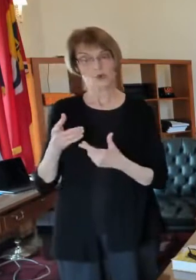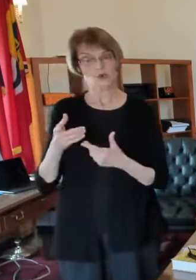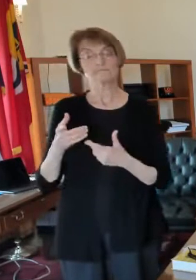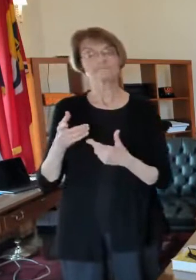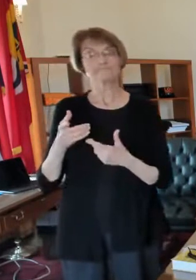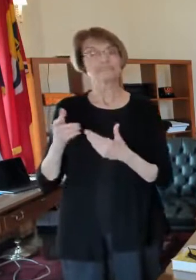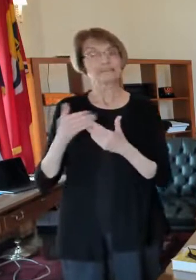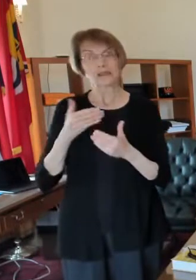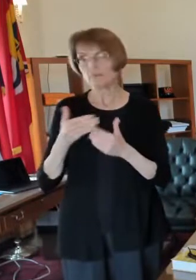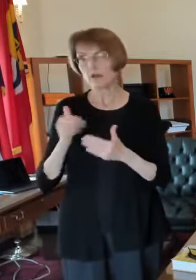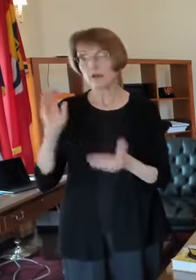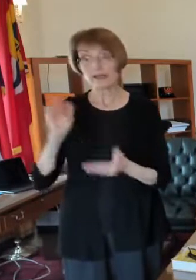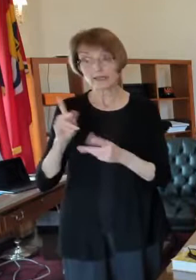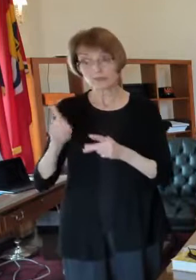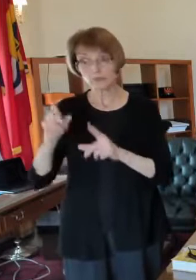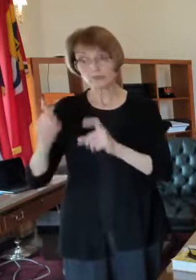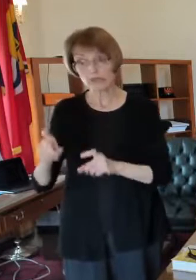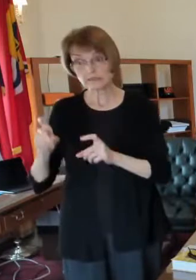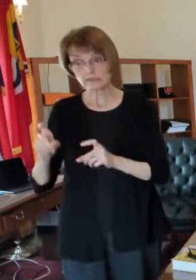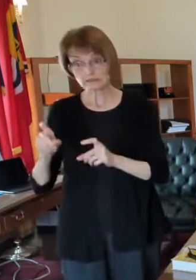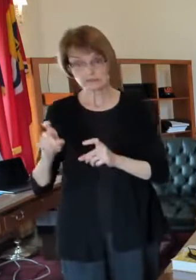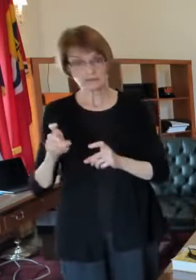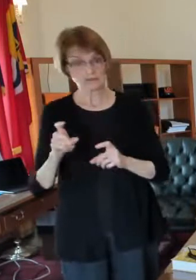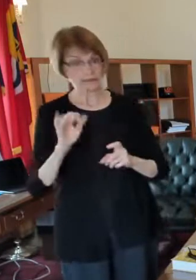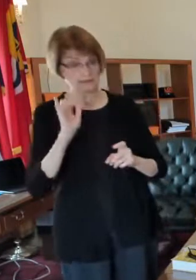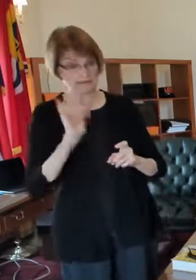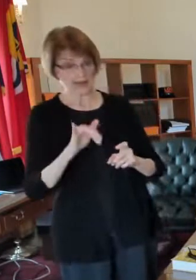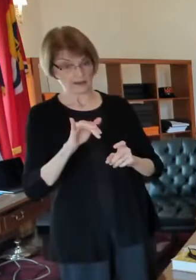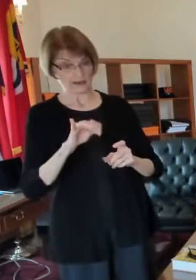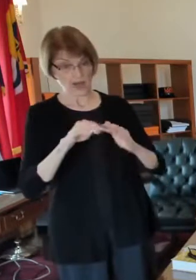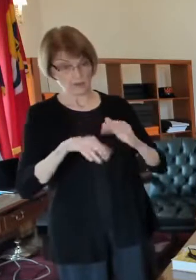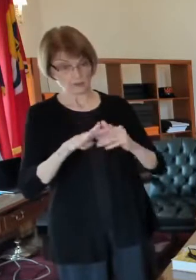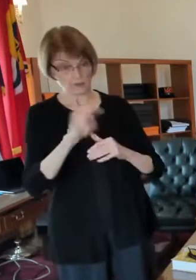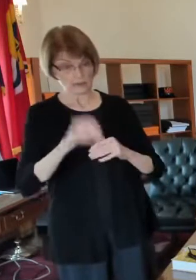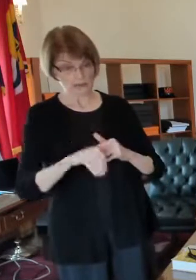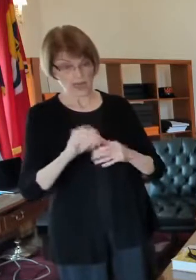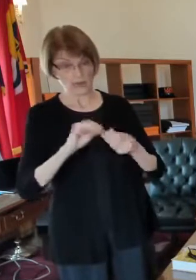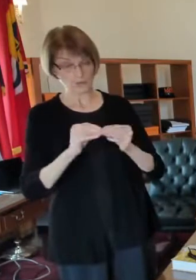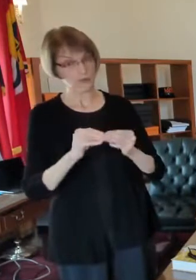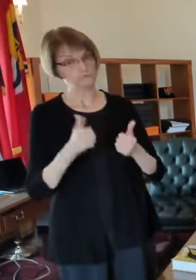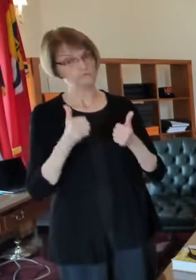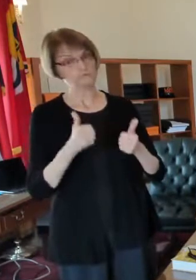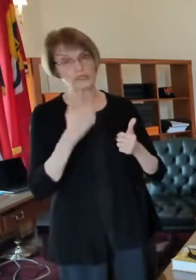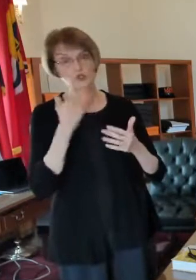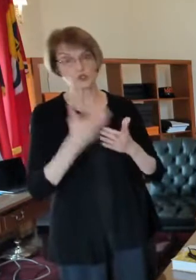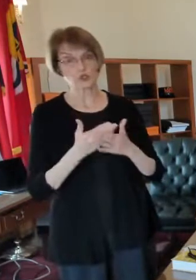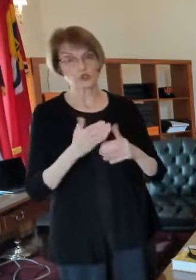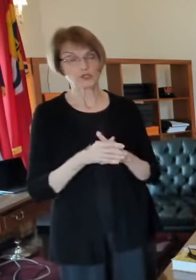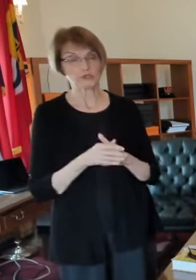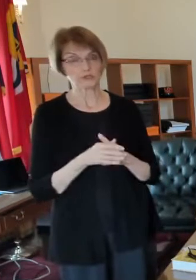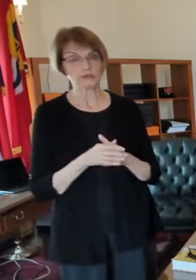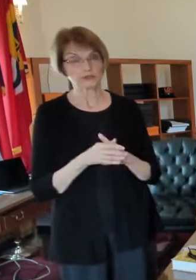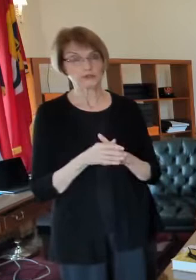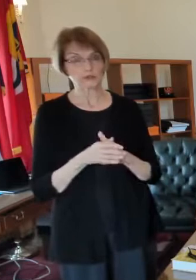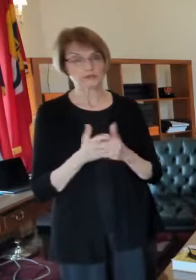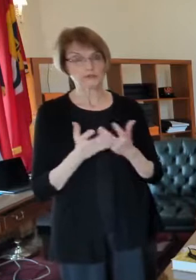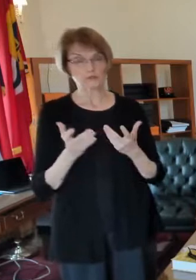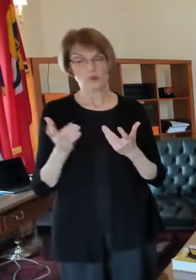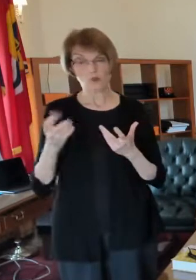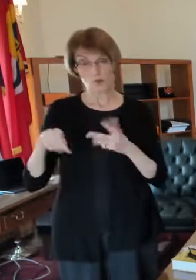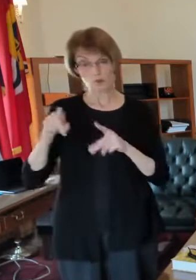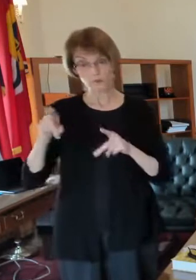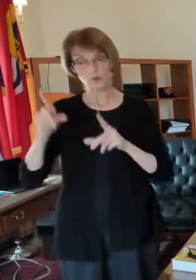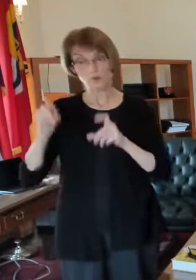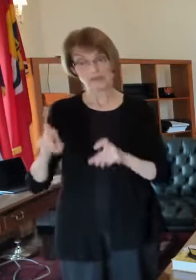a very good positivity rate because of course the people who are being tested are those uh more people who have symptoms or